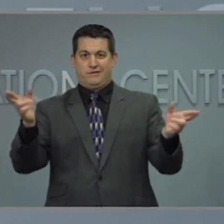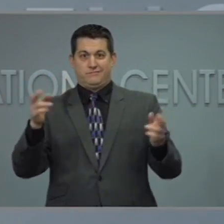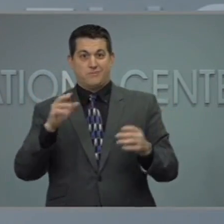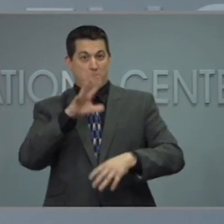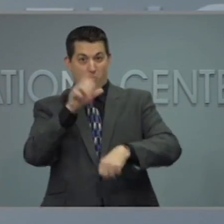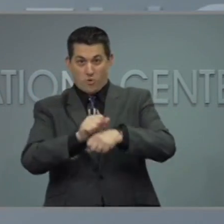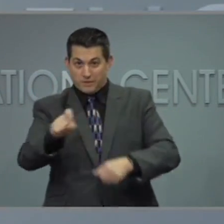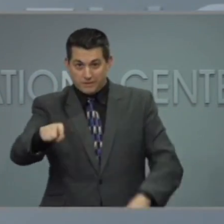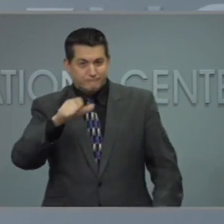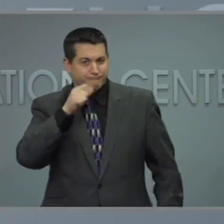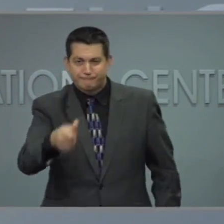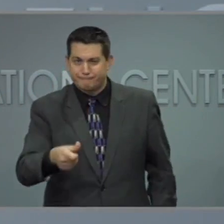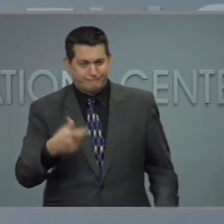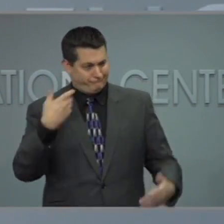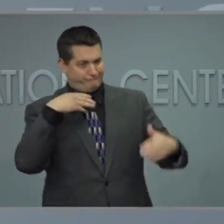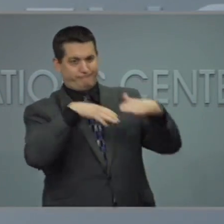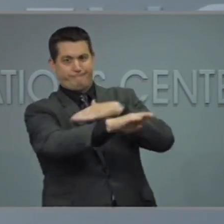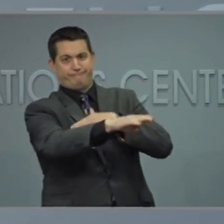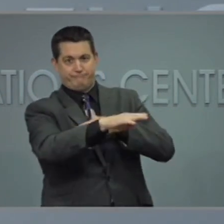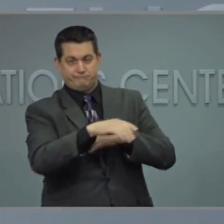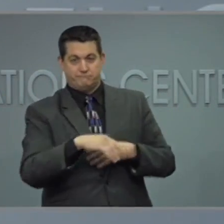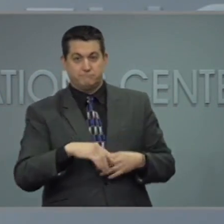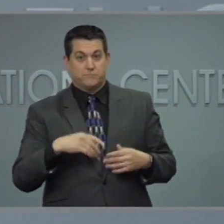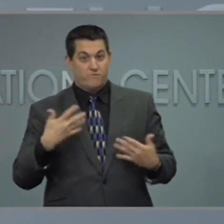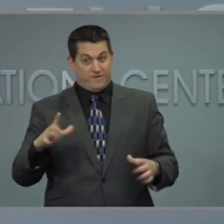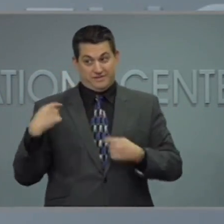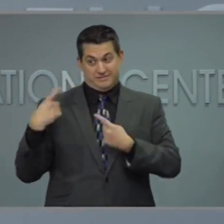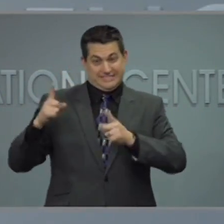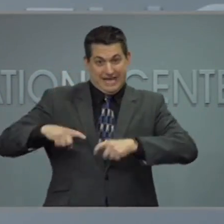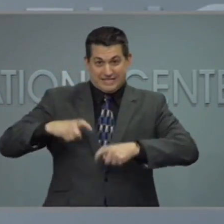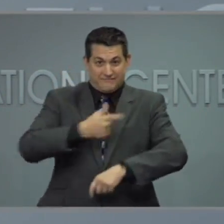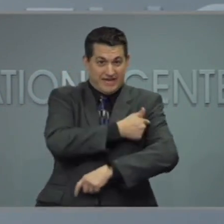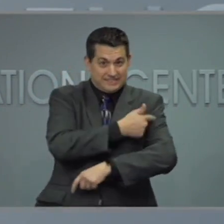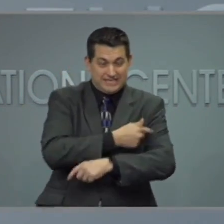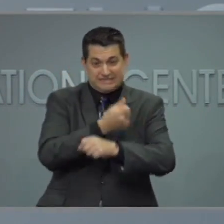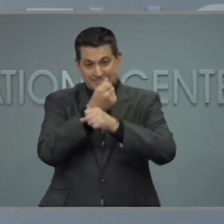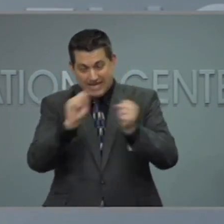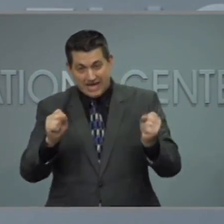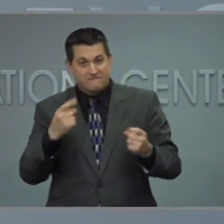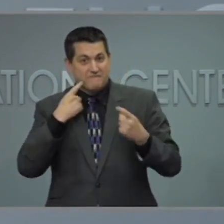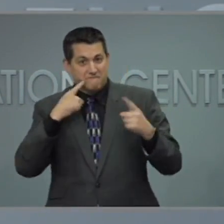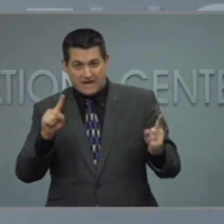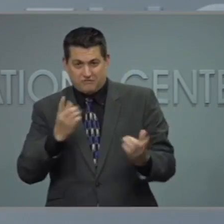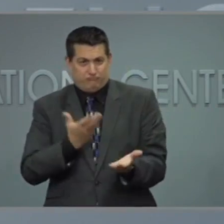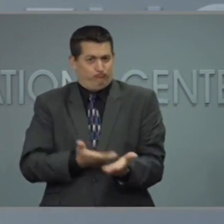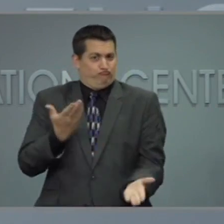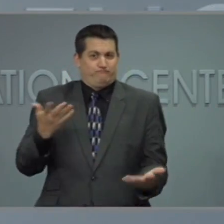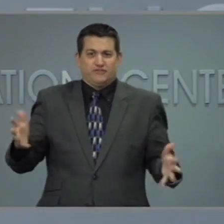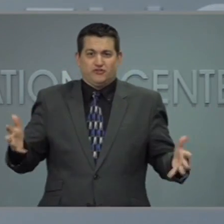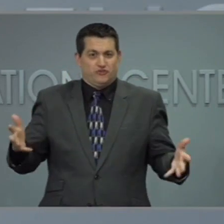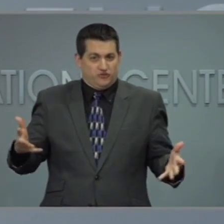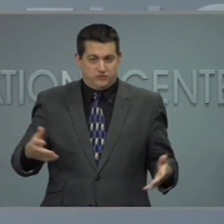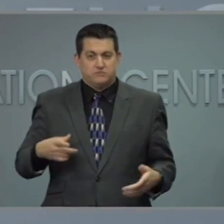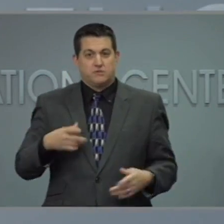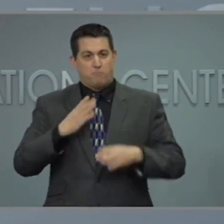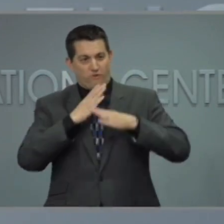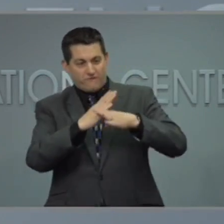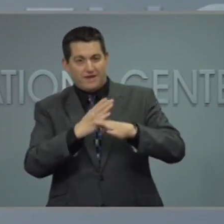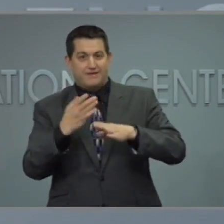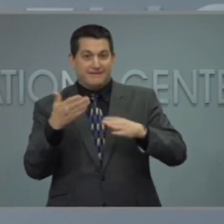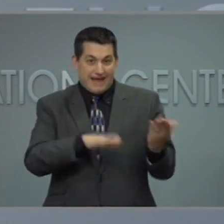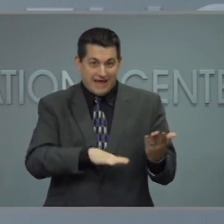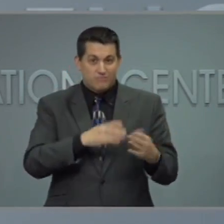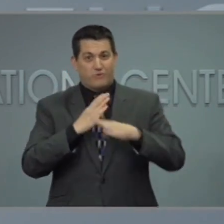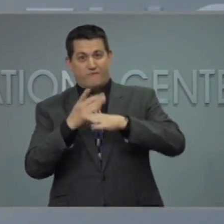appointment. The vaccines are tested, safe and effective in protecting you from COVID-19 and preventing hospitalization and